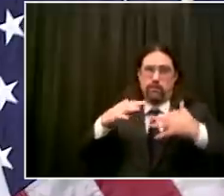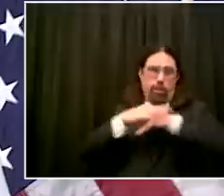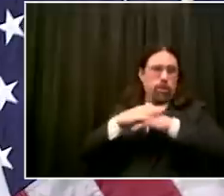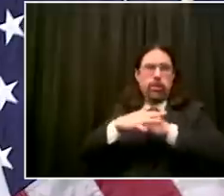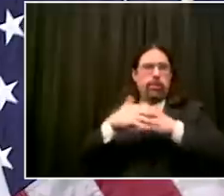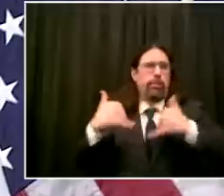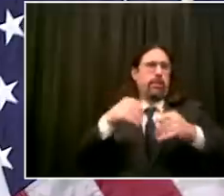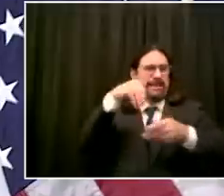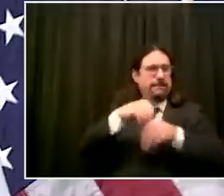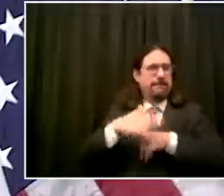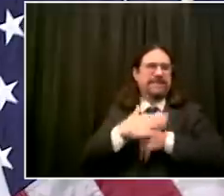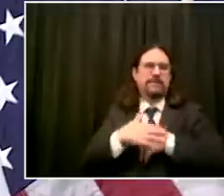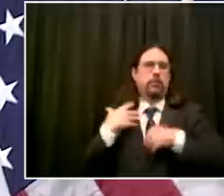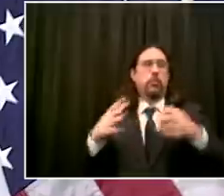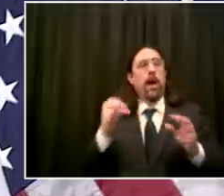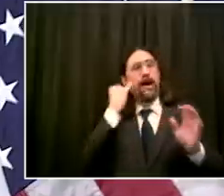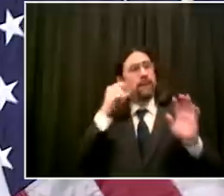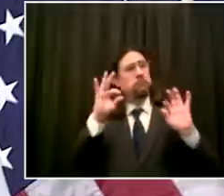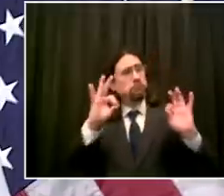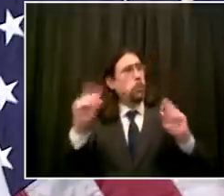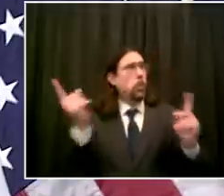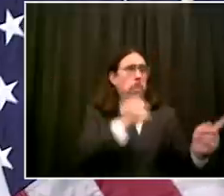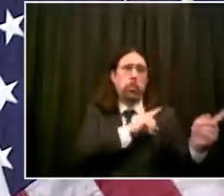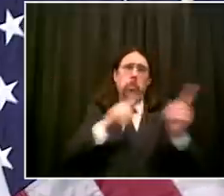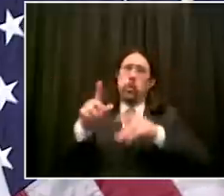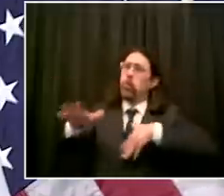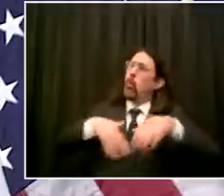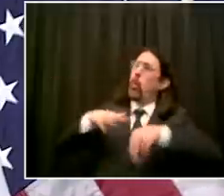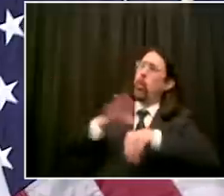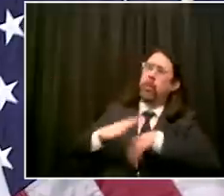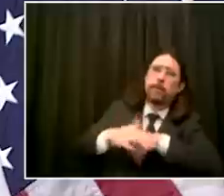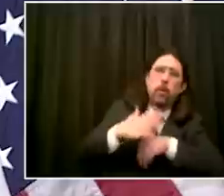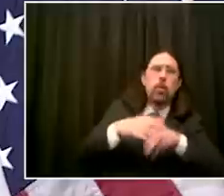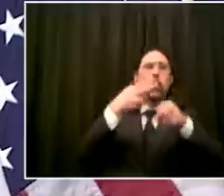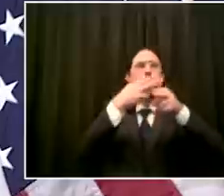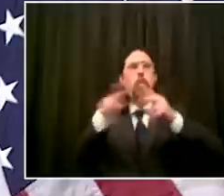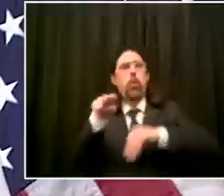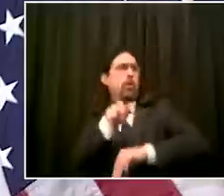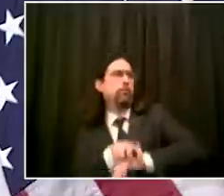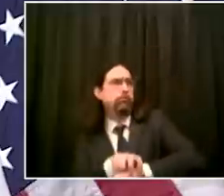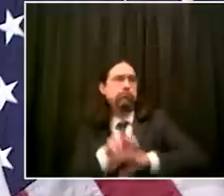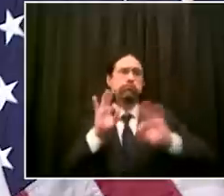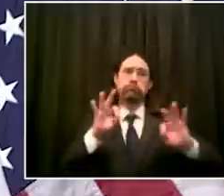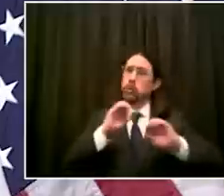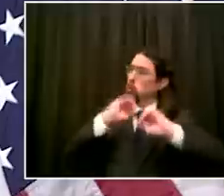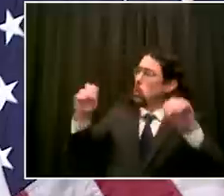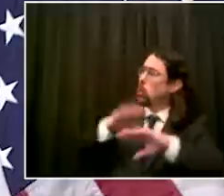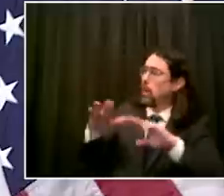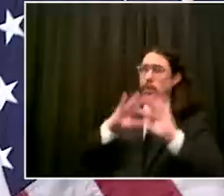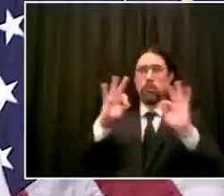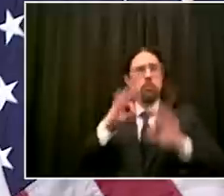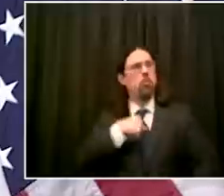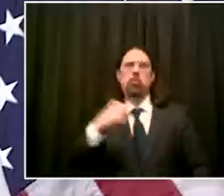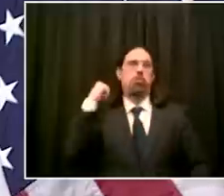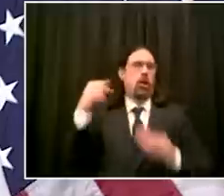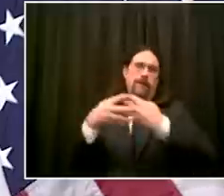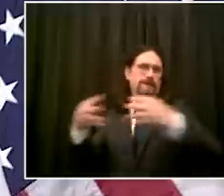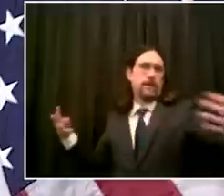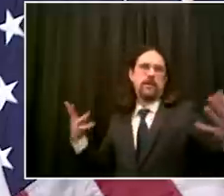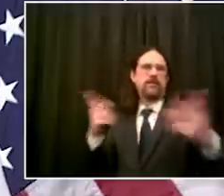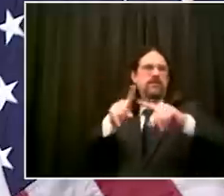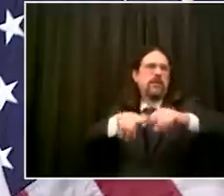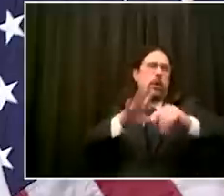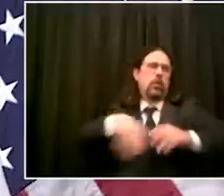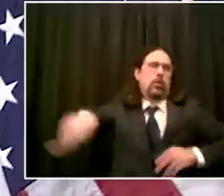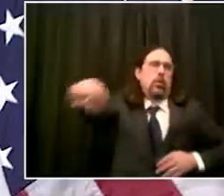will but i'm giving people every chance to still enjoy what they can about the beach without going to the point that